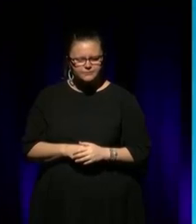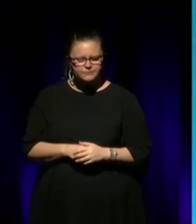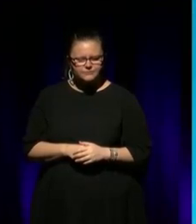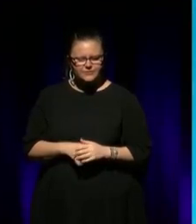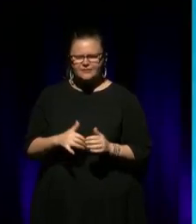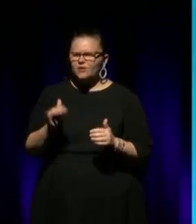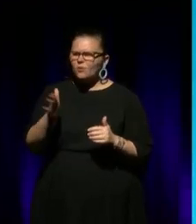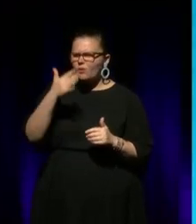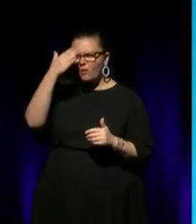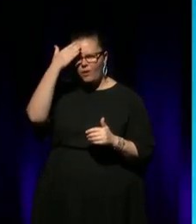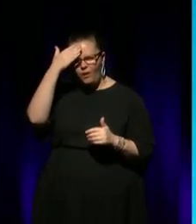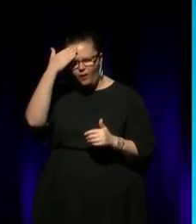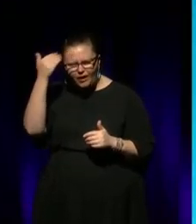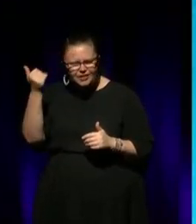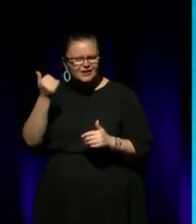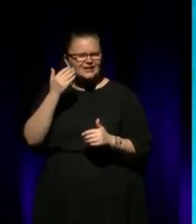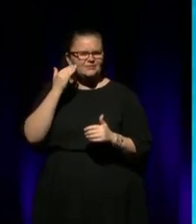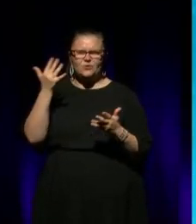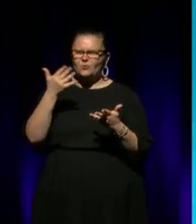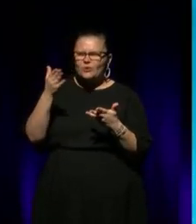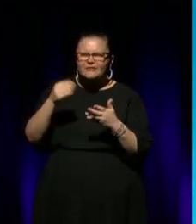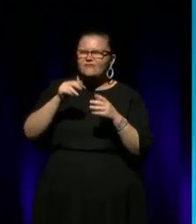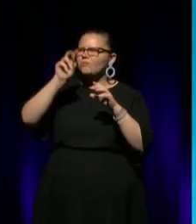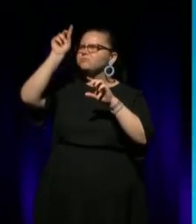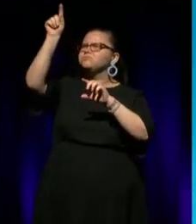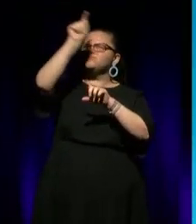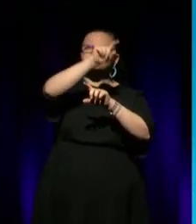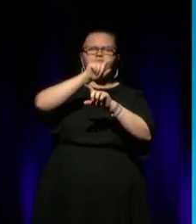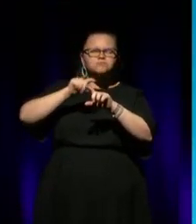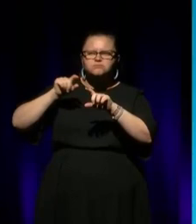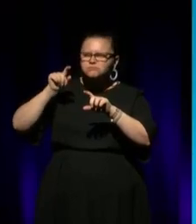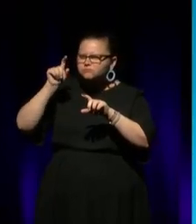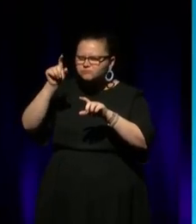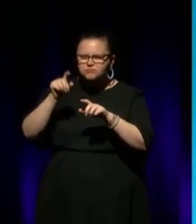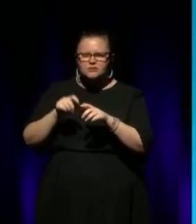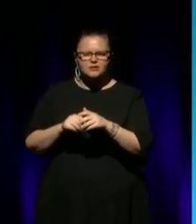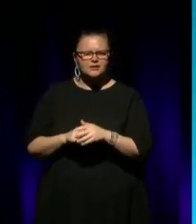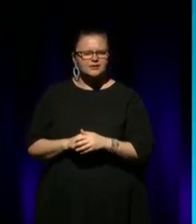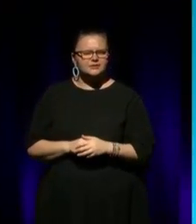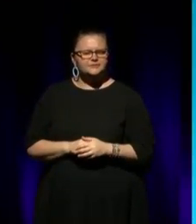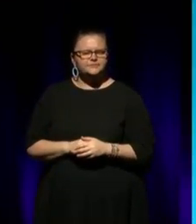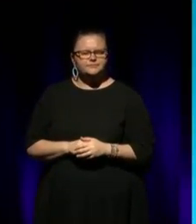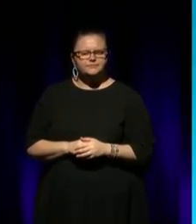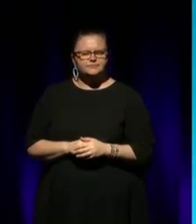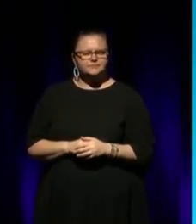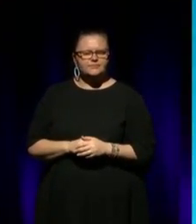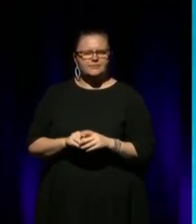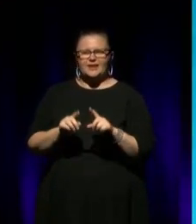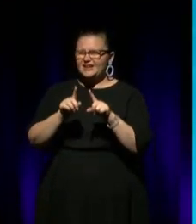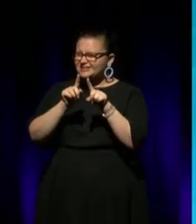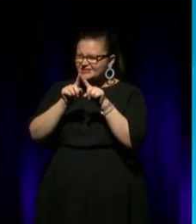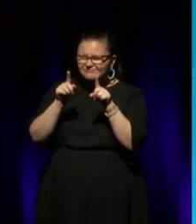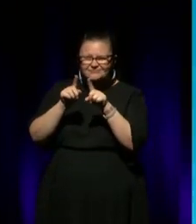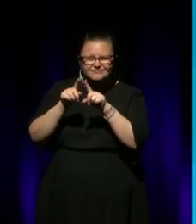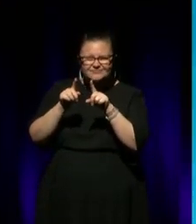those elders, whether it's Pitindar and Nora Ward, all them Yungu, my Monamama Amalas and Bandak Madarikans through the Kimberleys